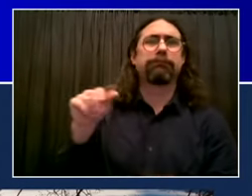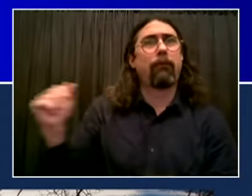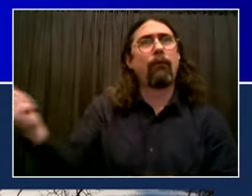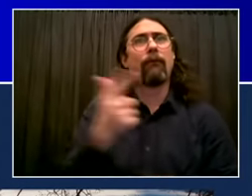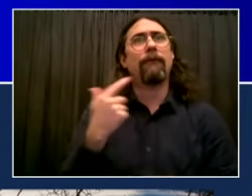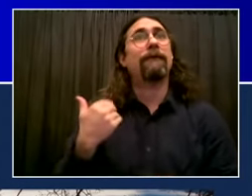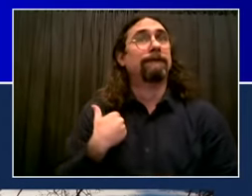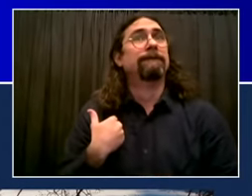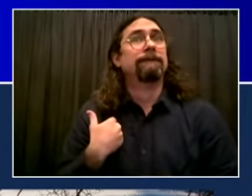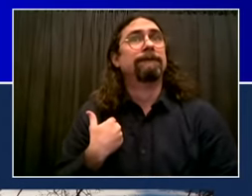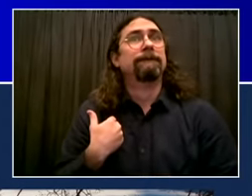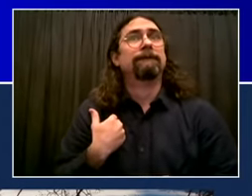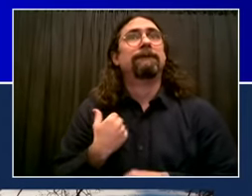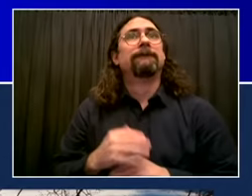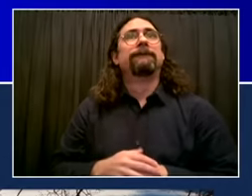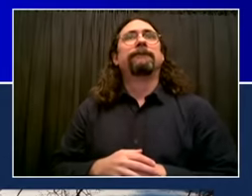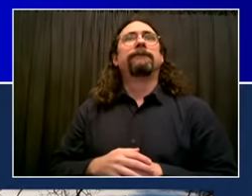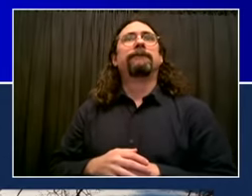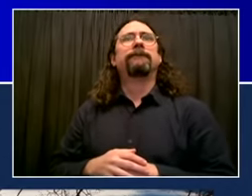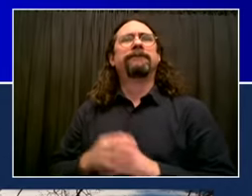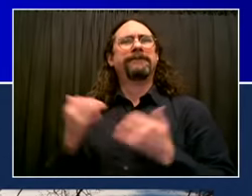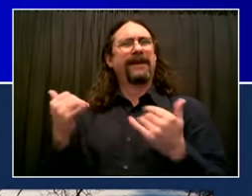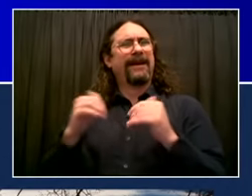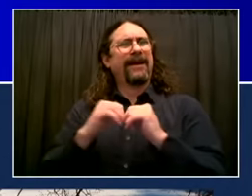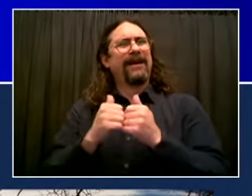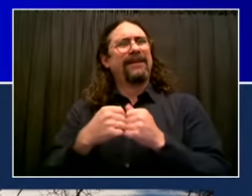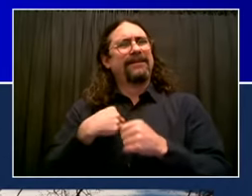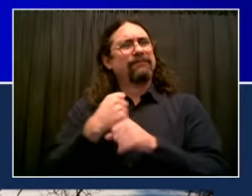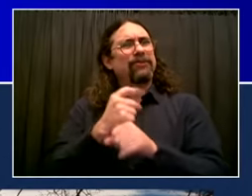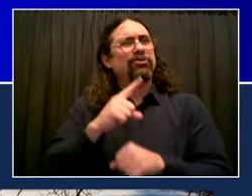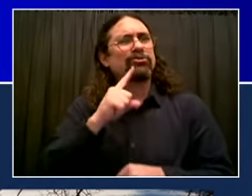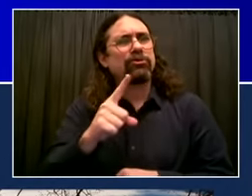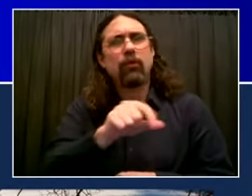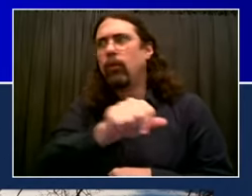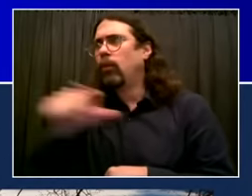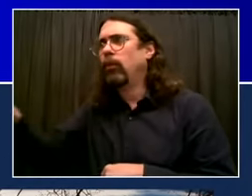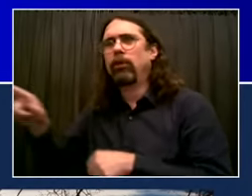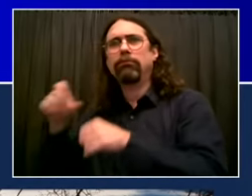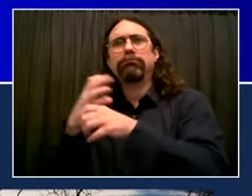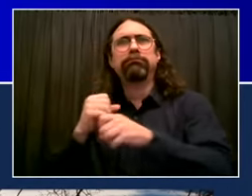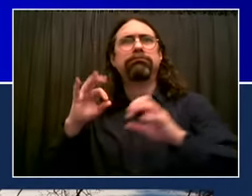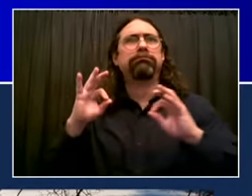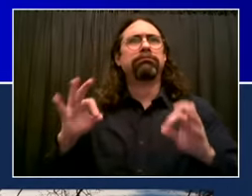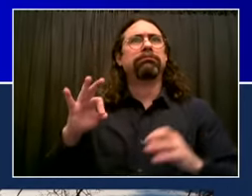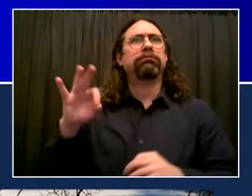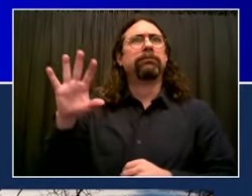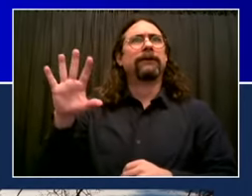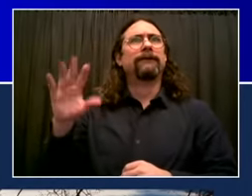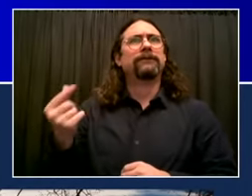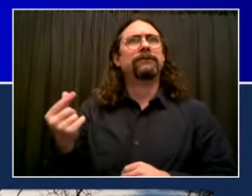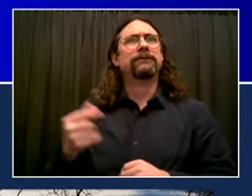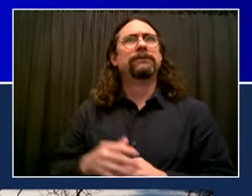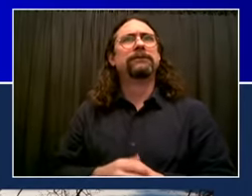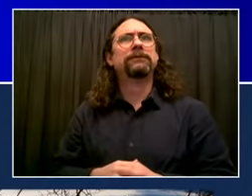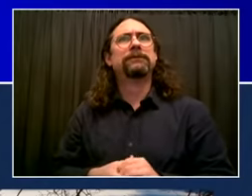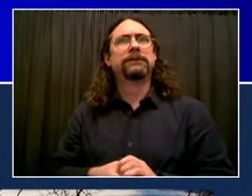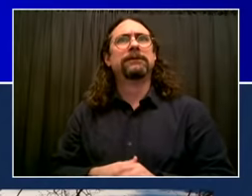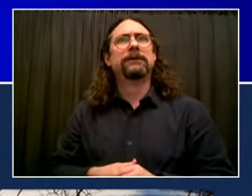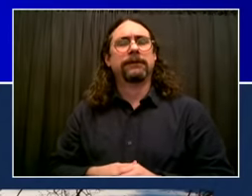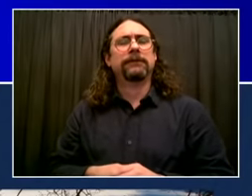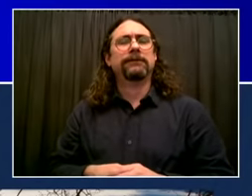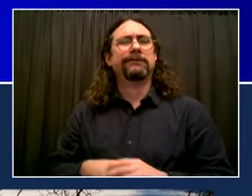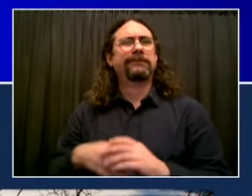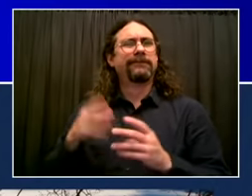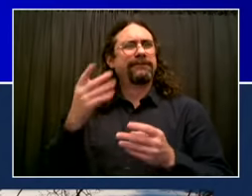that expansion, 5G and all broadband access. But we're also going to be pushing the companies and monitoring the companies involved